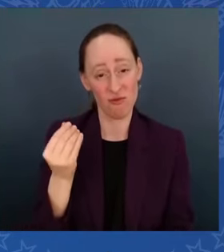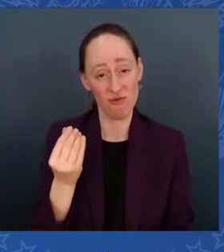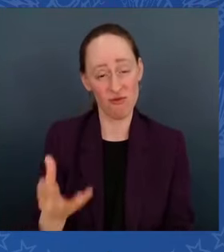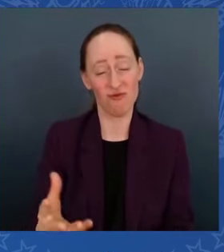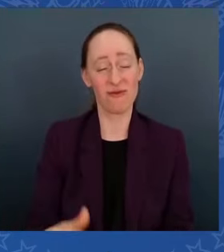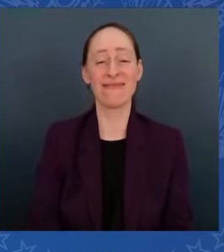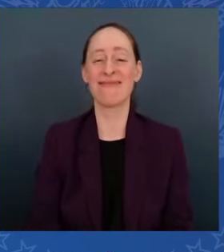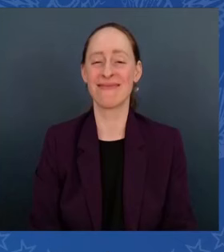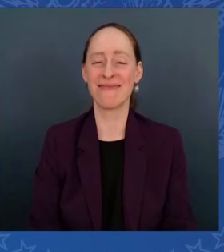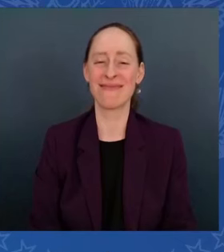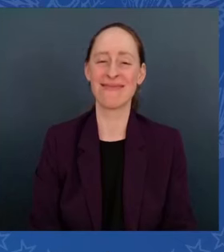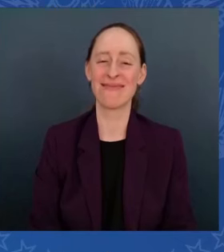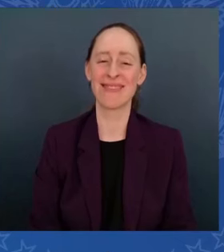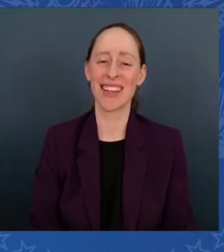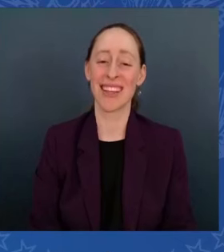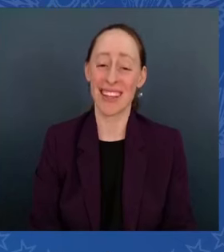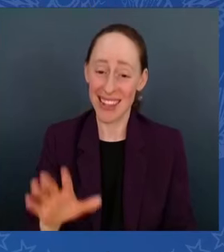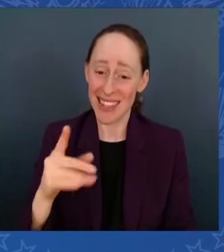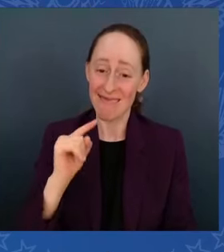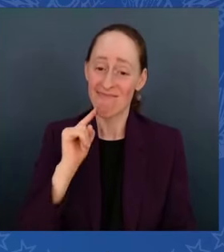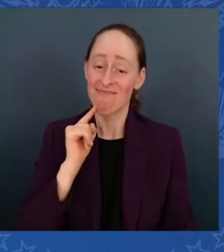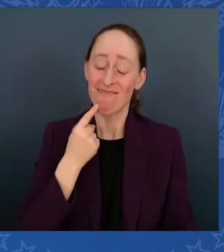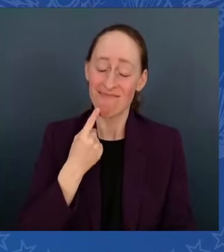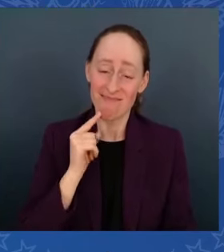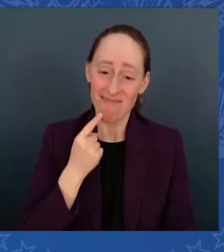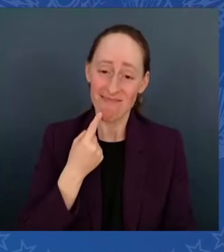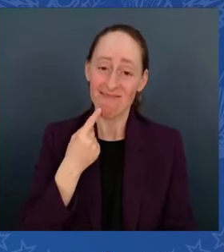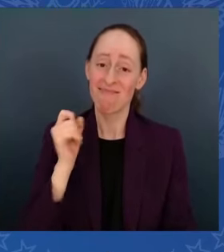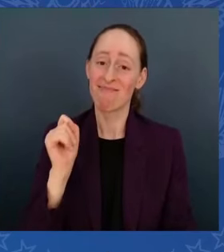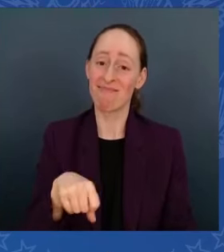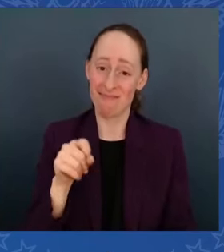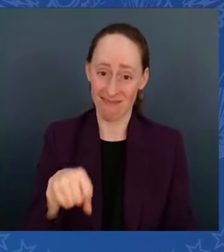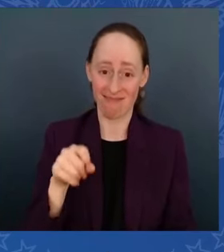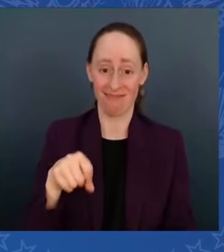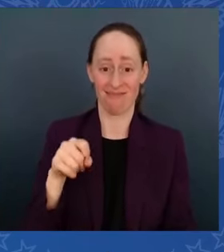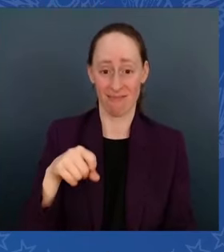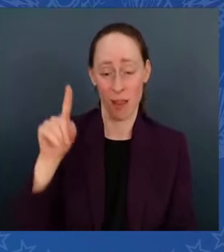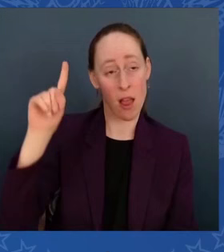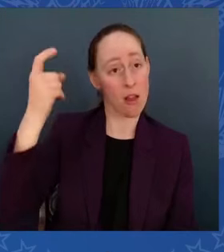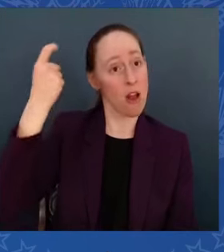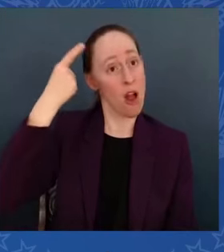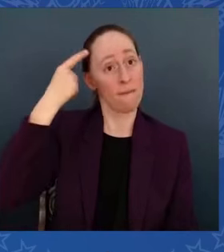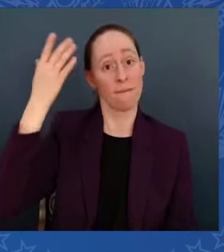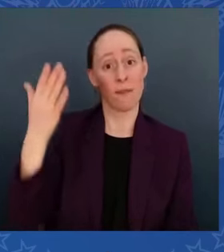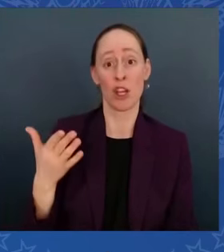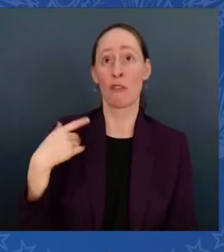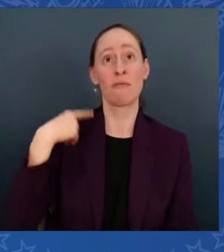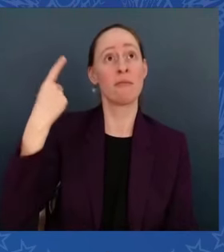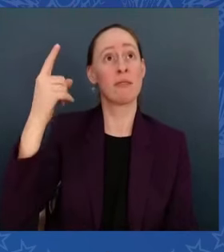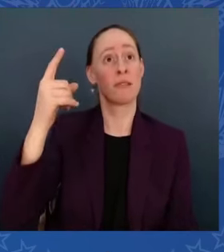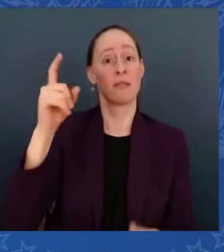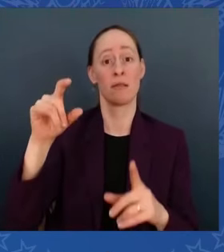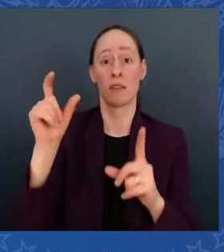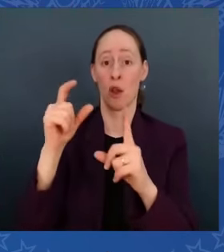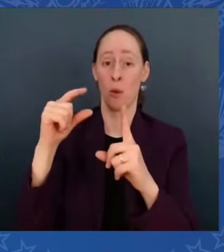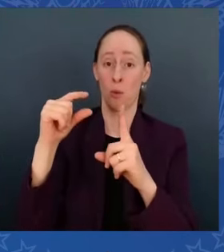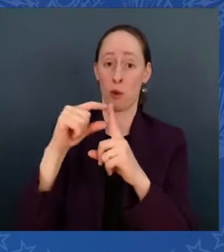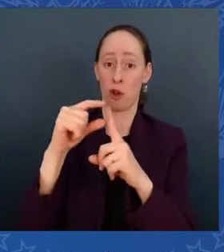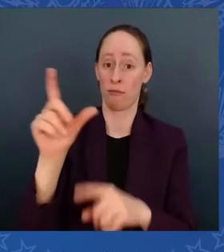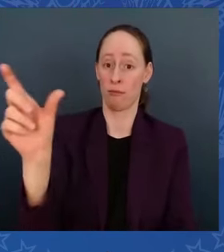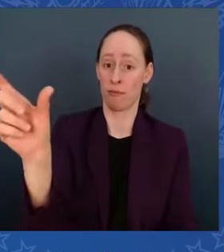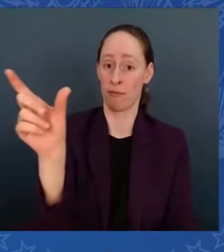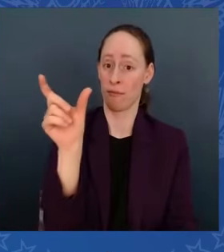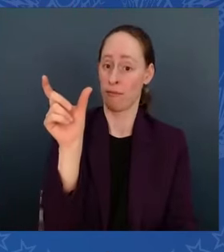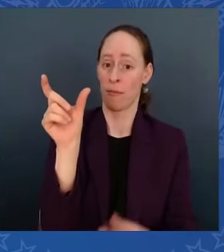And I mean it sincerely. When I think of the gov, one word comes to mind. I mean it sincerely. Integrity. His absolute